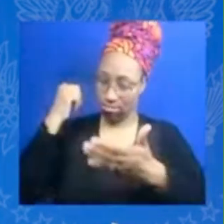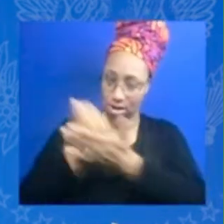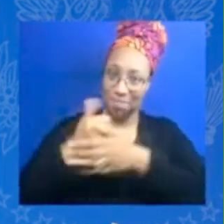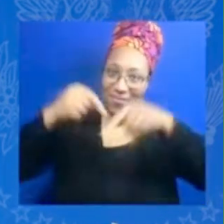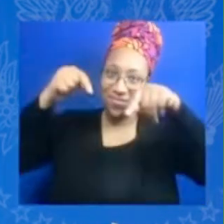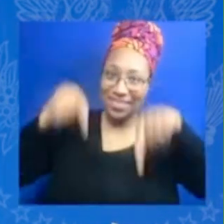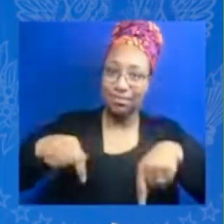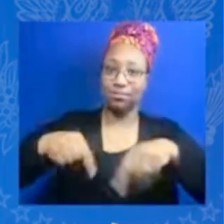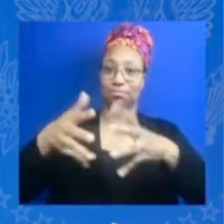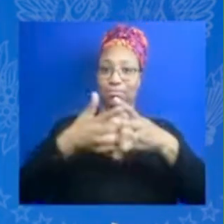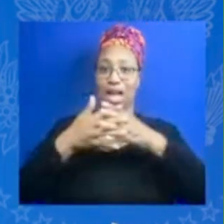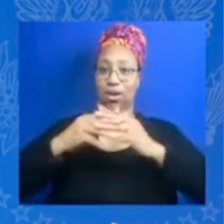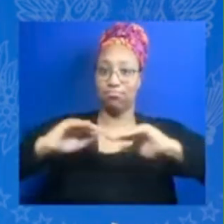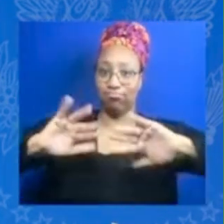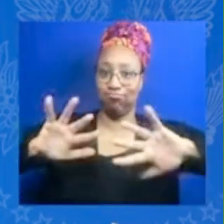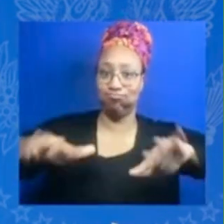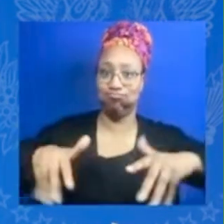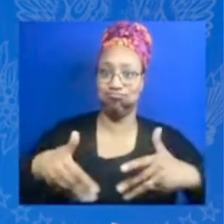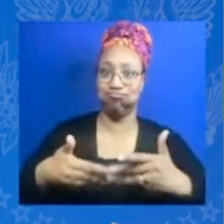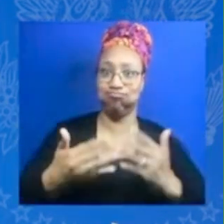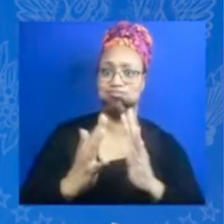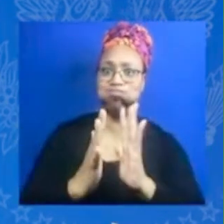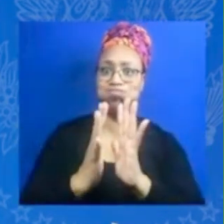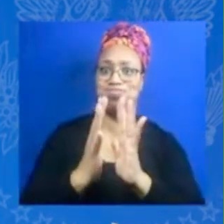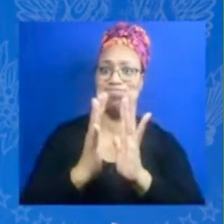aspect we'll be able to incorporate